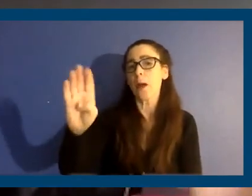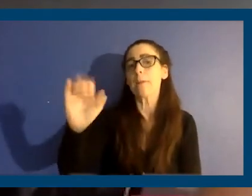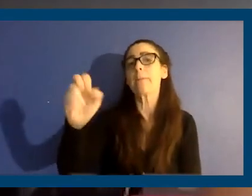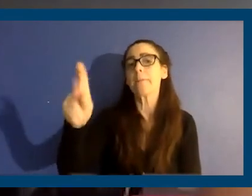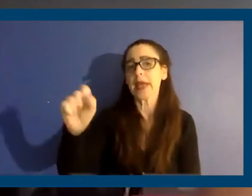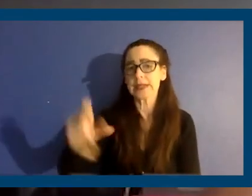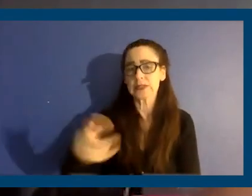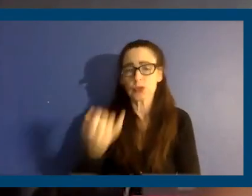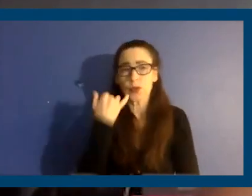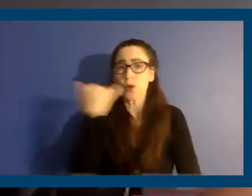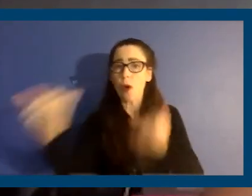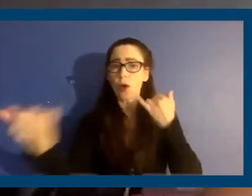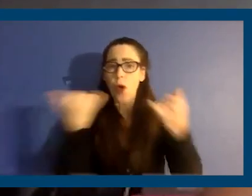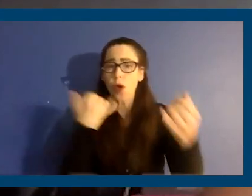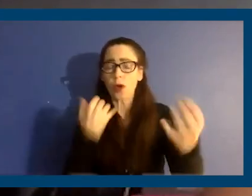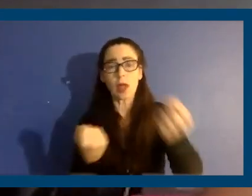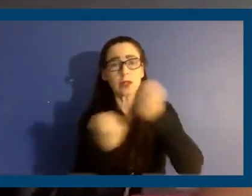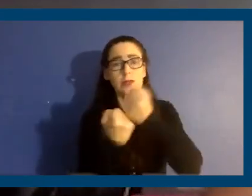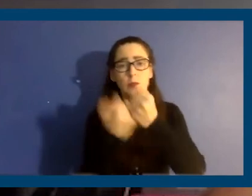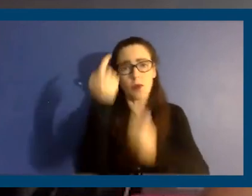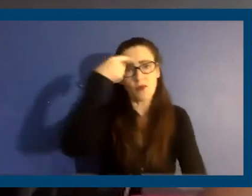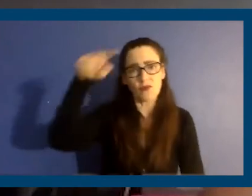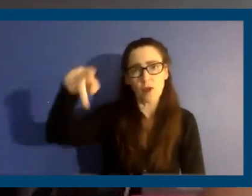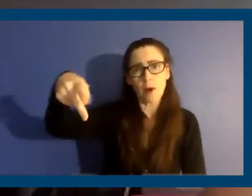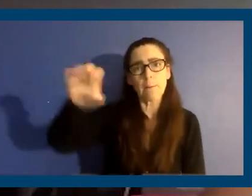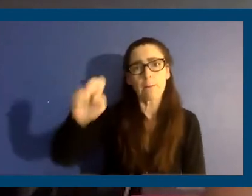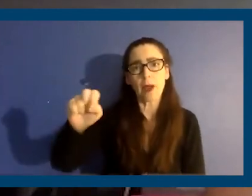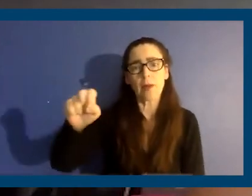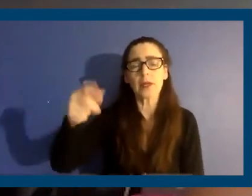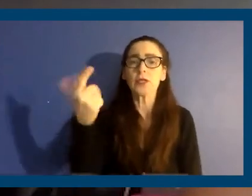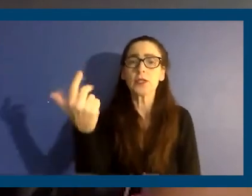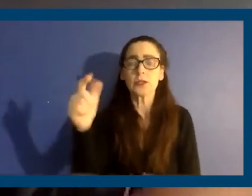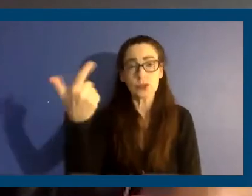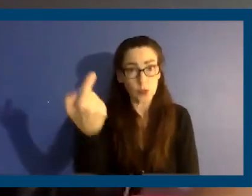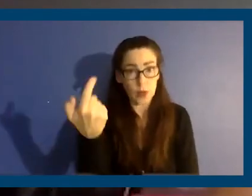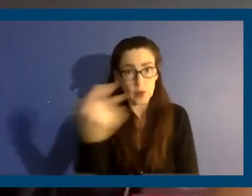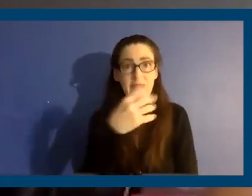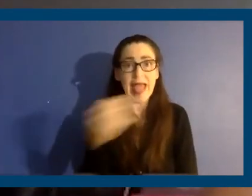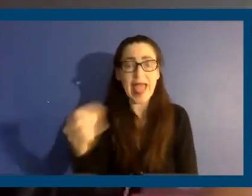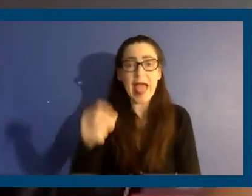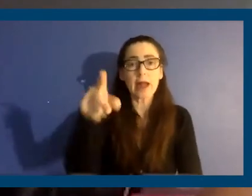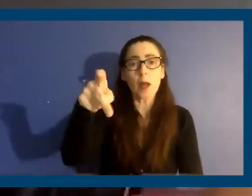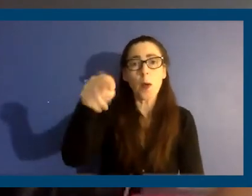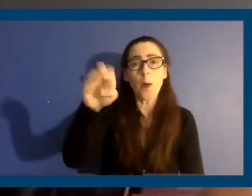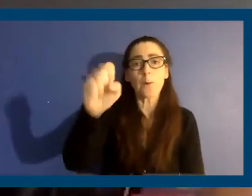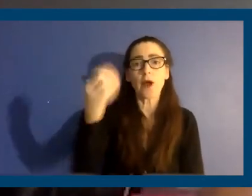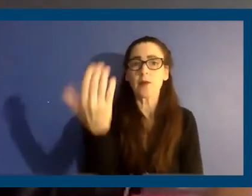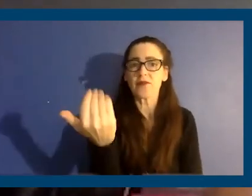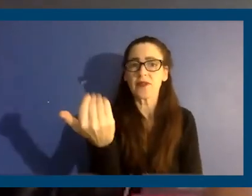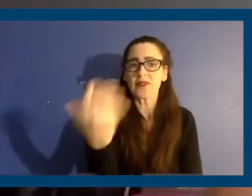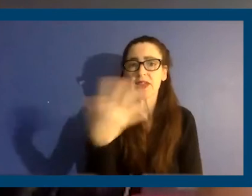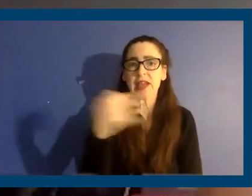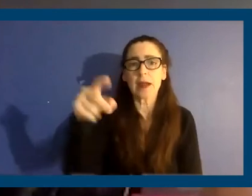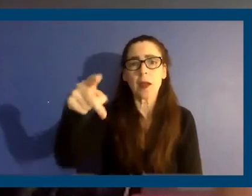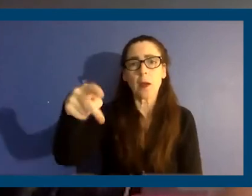in support of Prop 21, as well as Prop 15 and 16. So if you, in the chat, Emma's put a